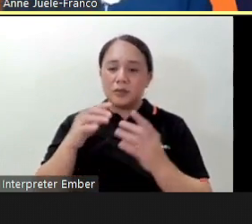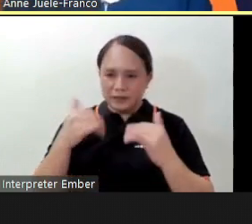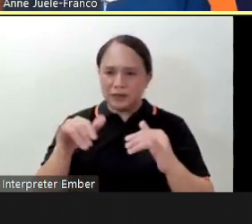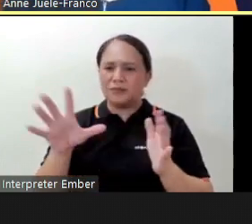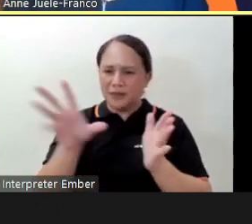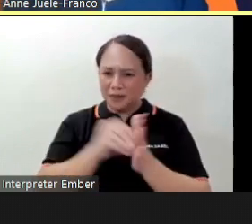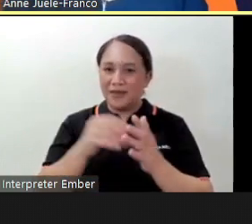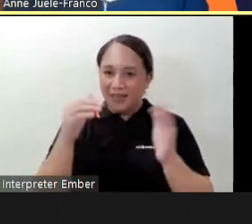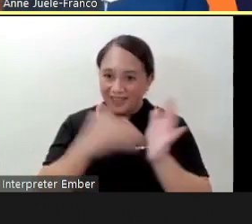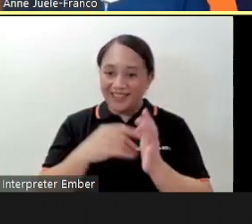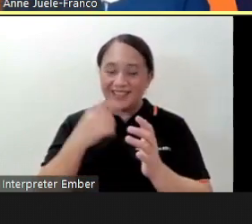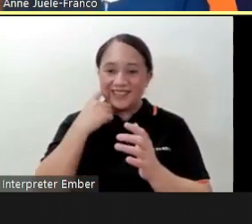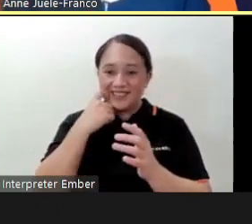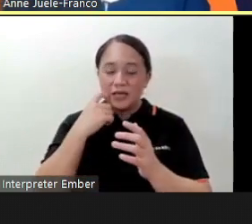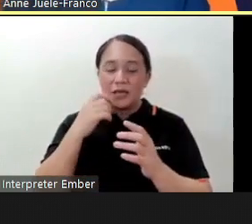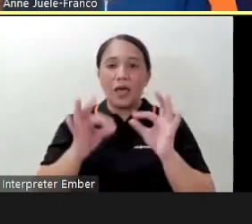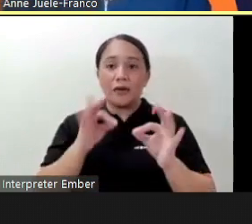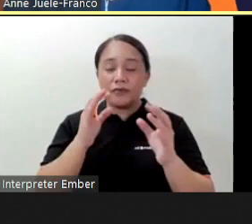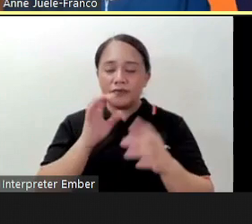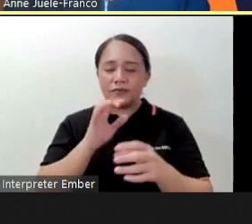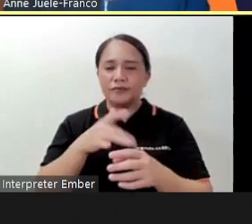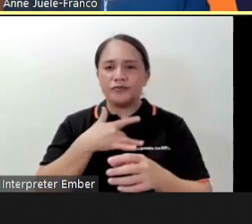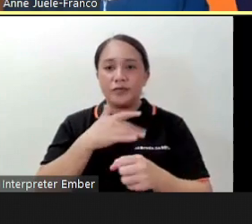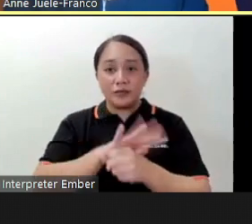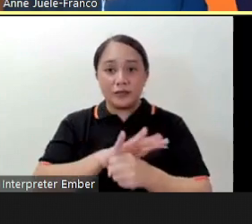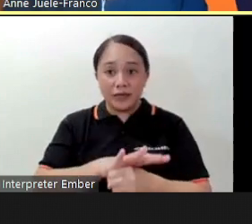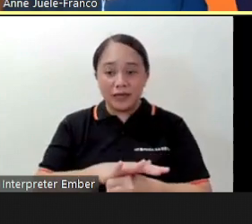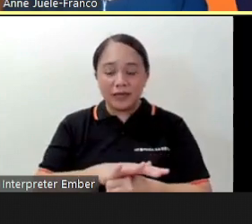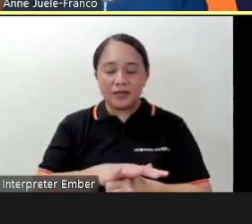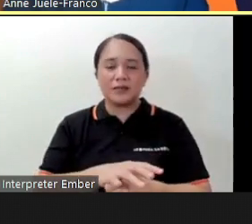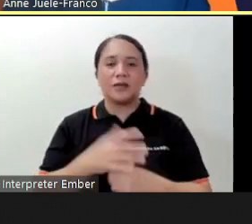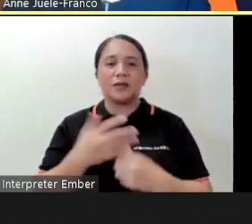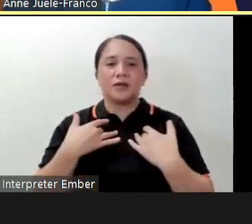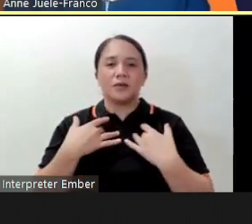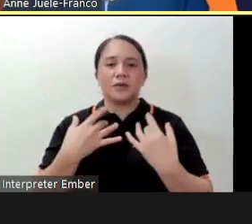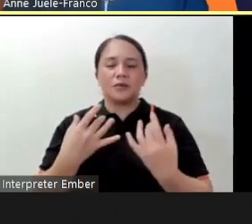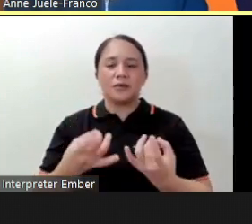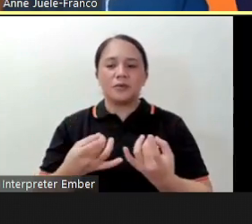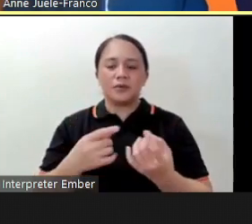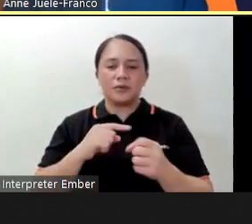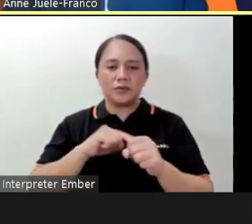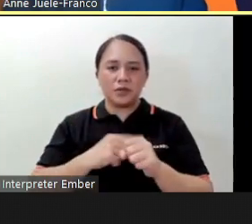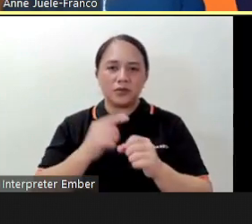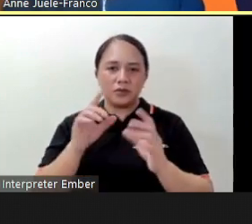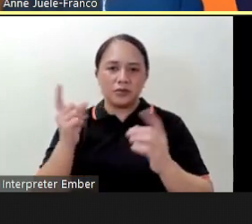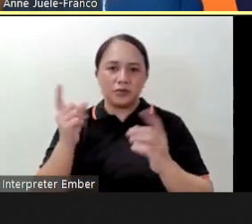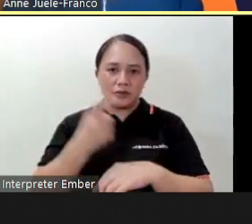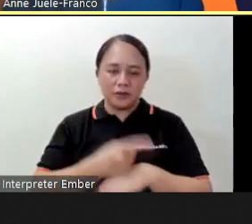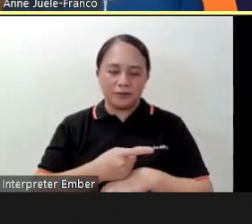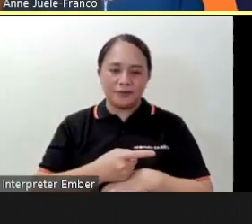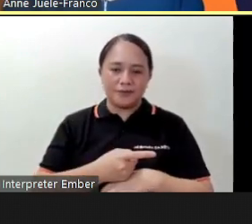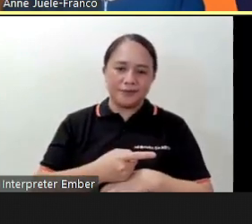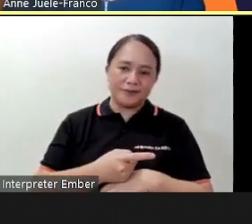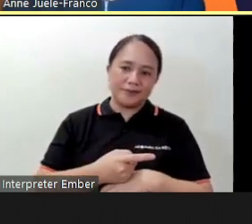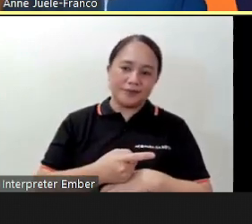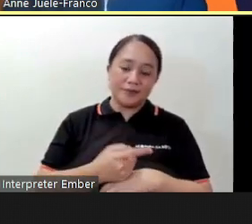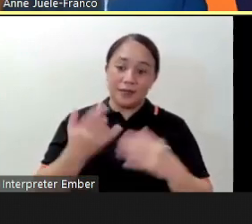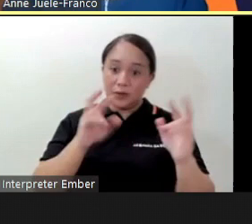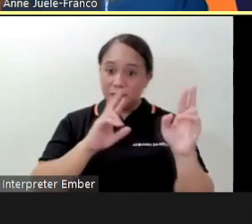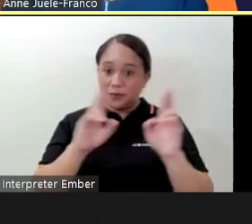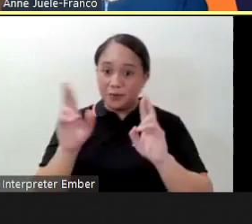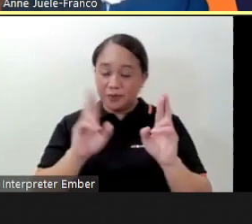exercises whenever you feel stressed or even regularly just to start your day ok so now are you ready